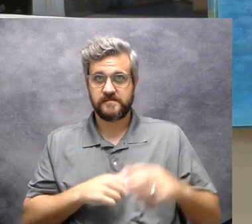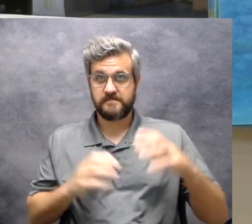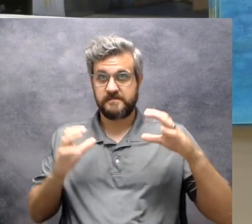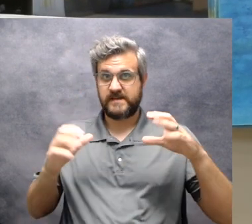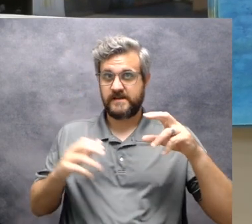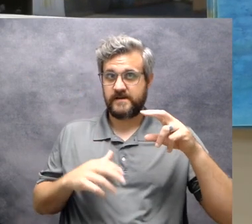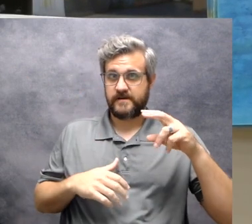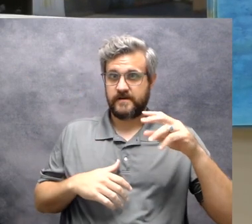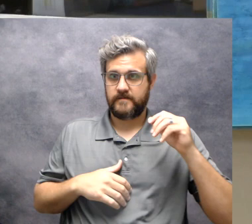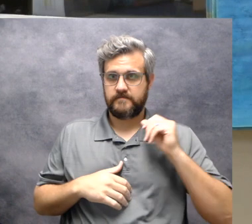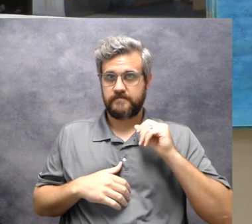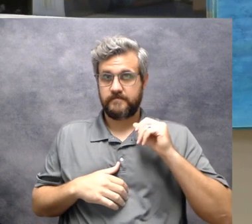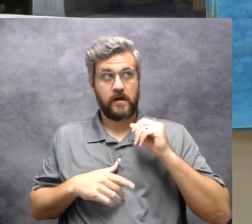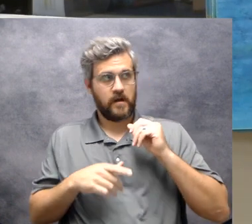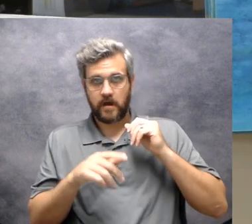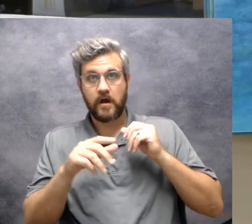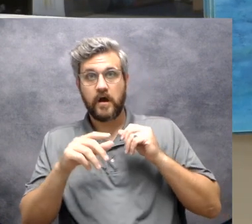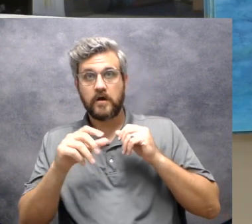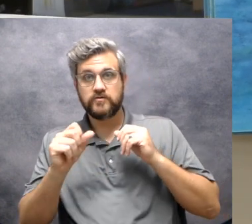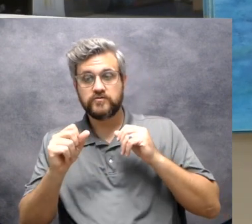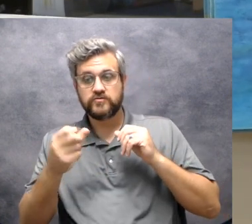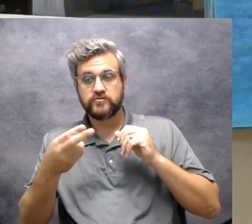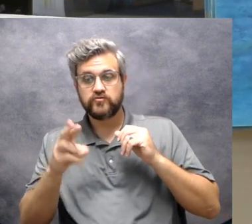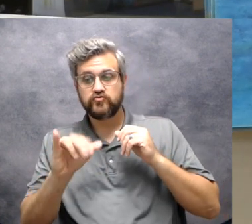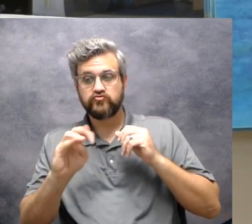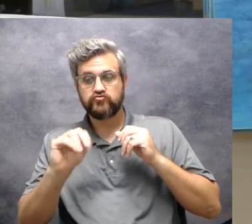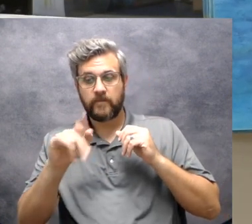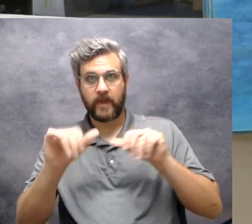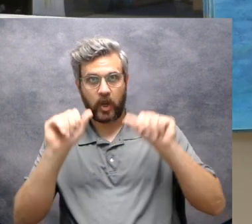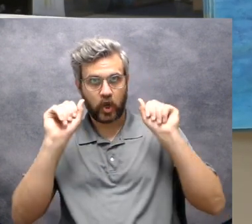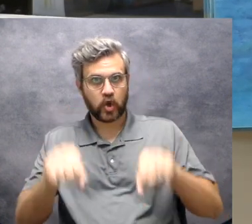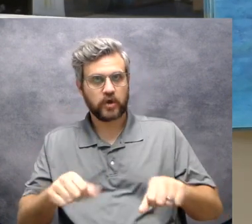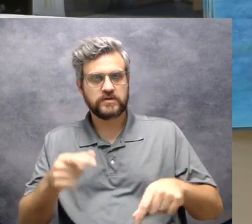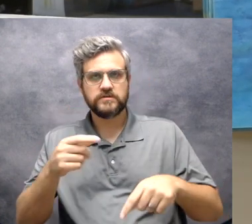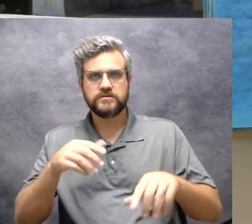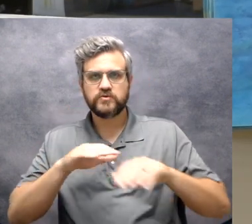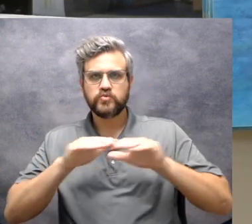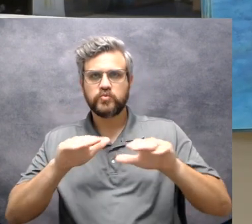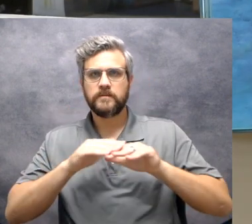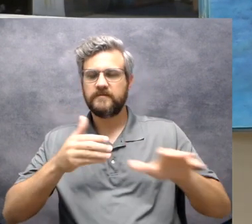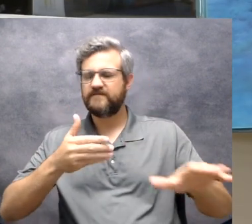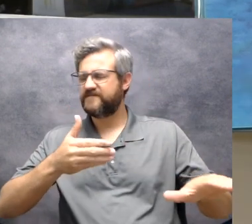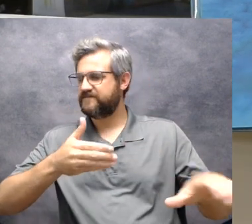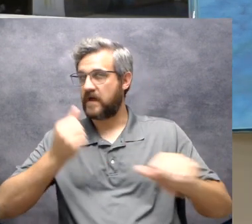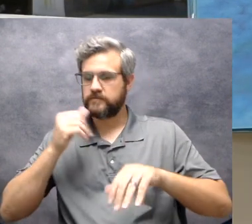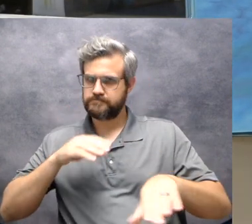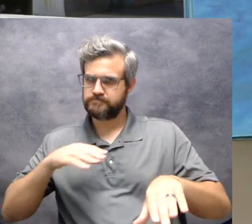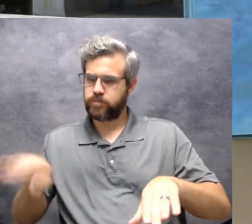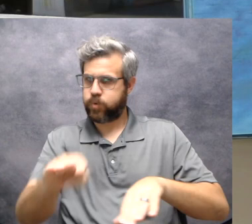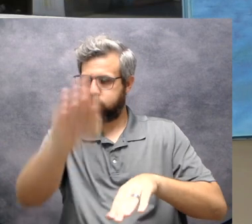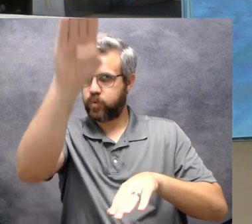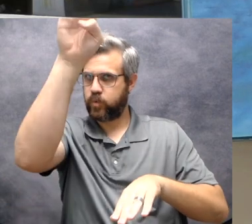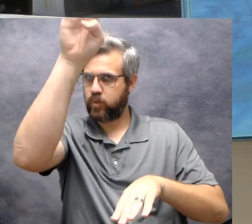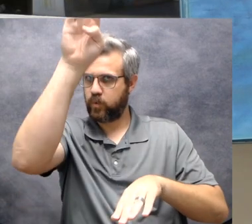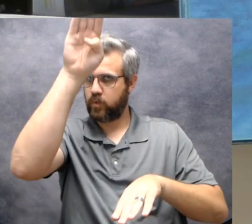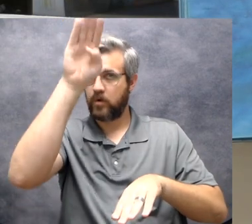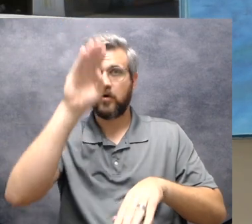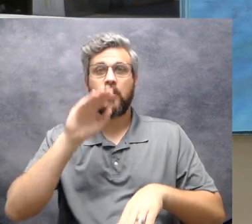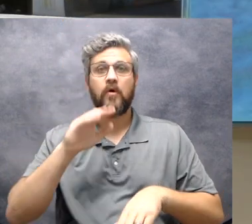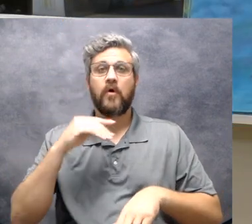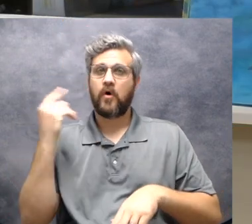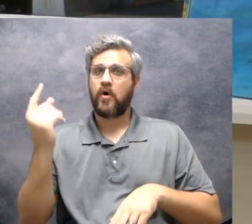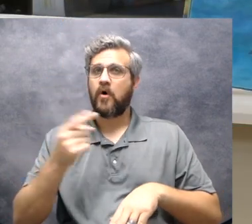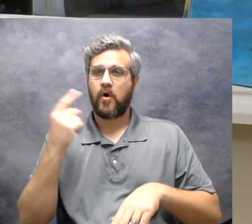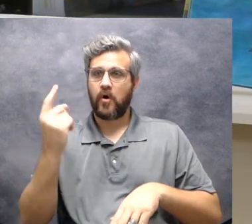Shrimpy could fly through the water faster than ever before. Shrimpy